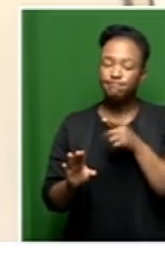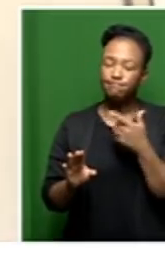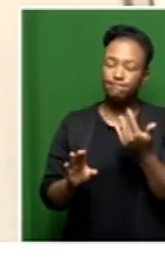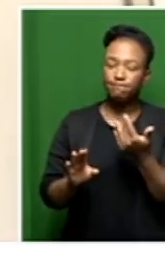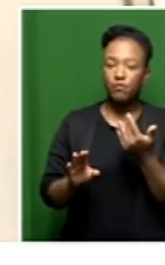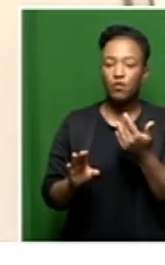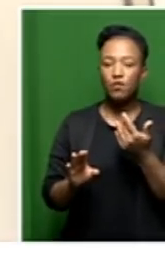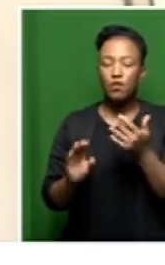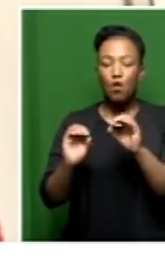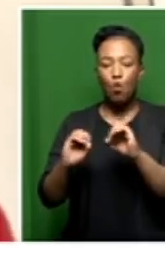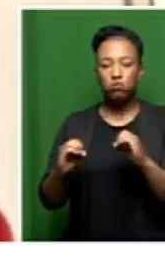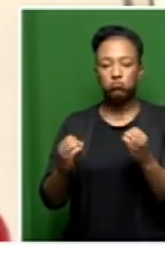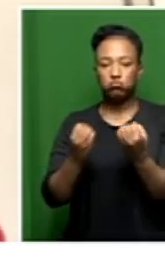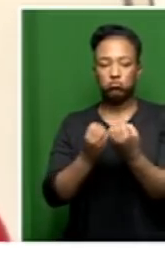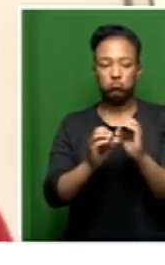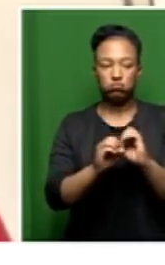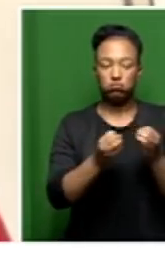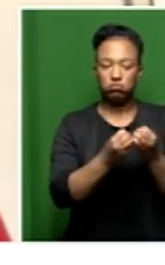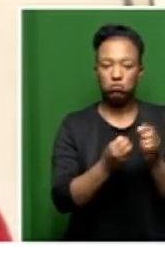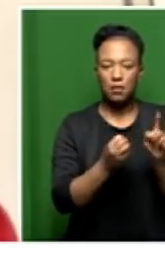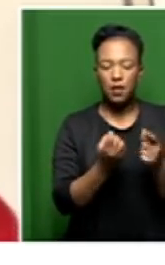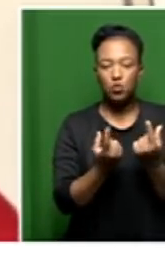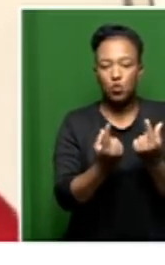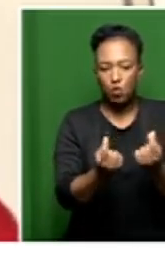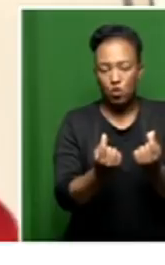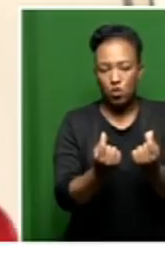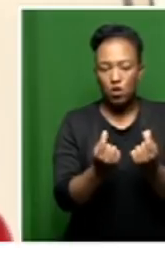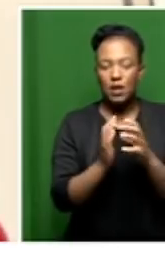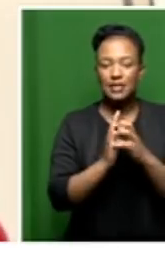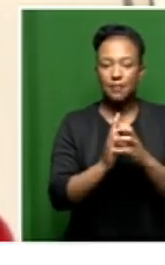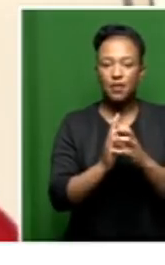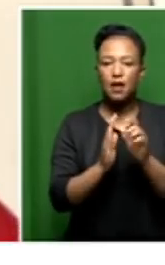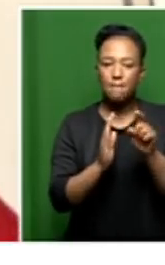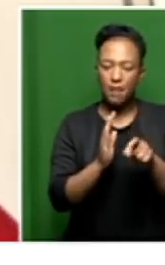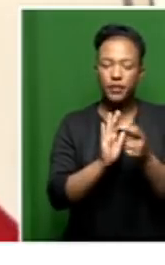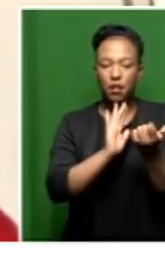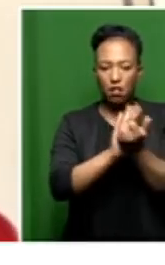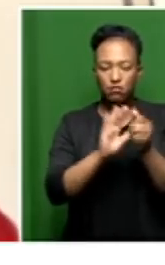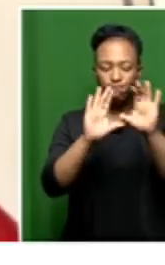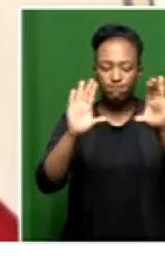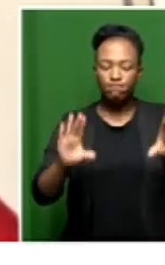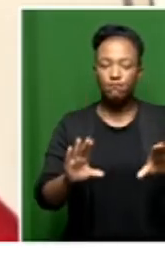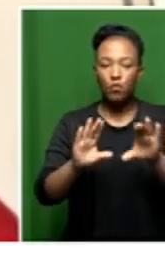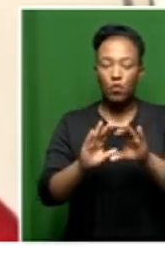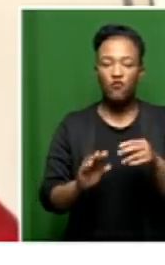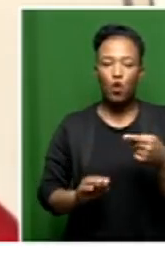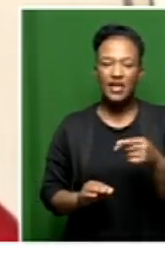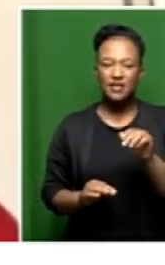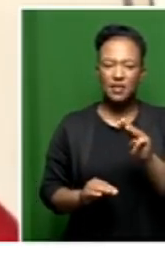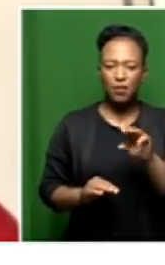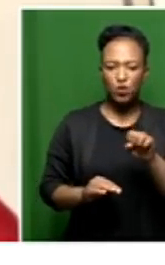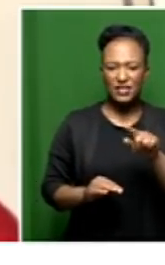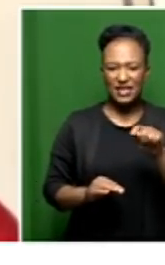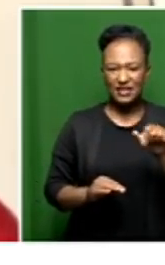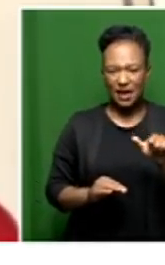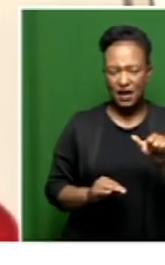the organizations that are supposed to do that, for example, they should be accredited with the health and welfare CETA. Here,